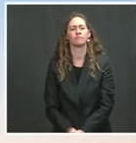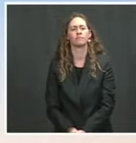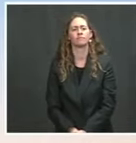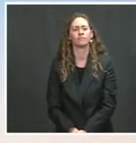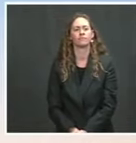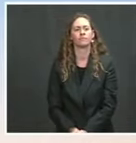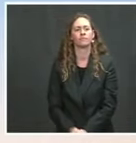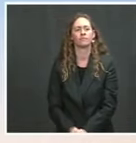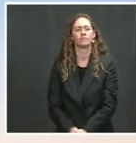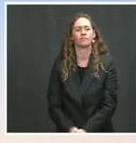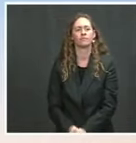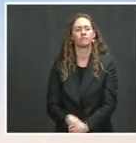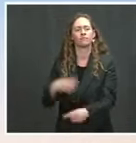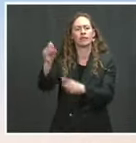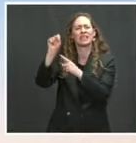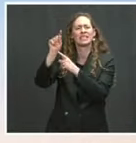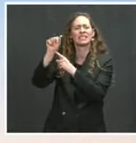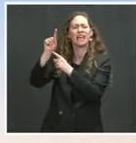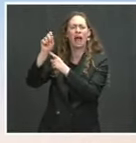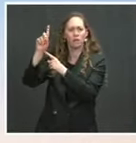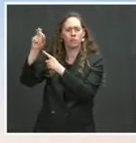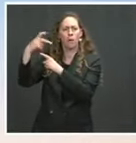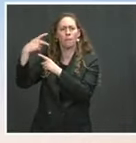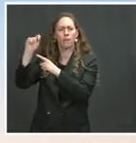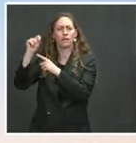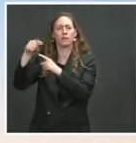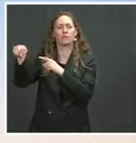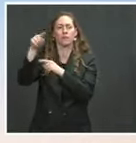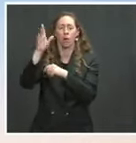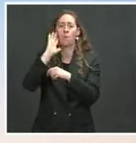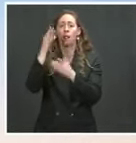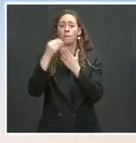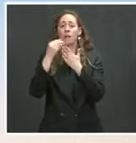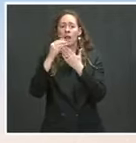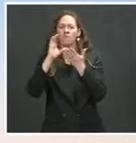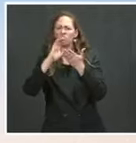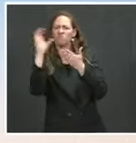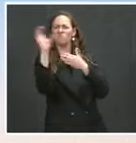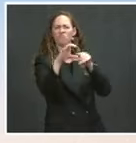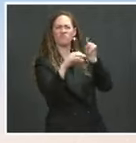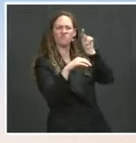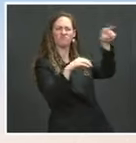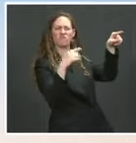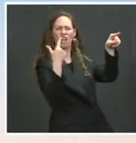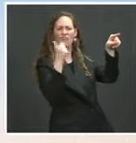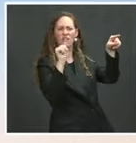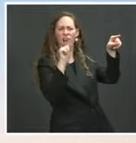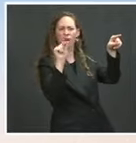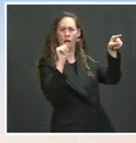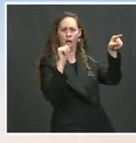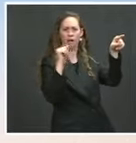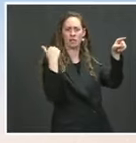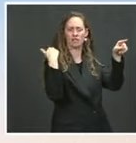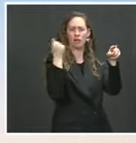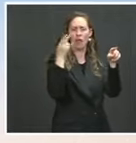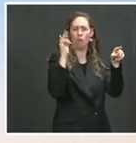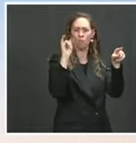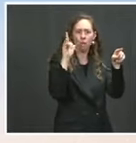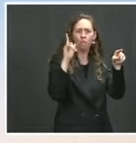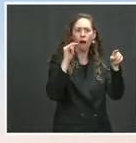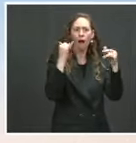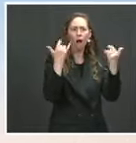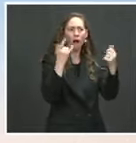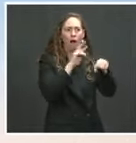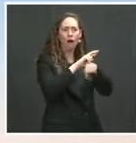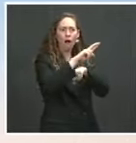assistance to the West Bank and Gaza. Is that being reviewed in light of the rocket attacks coming from Gaza to Israel? No, that was humanitarian